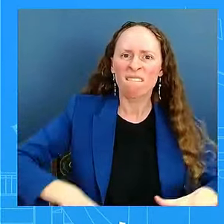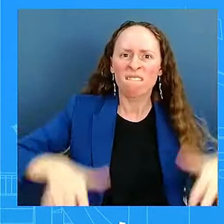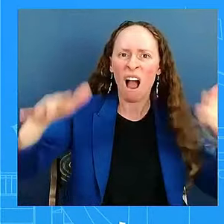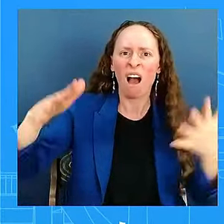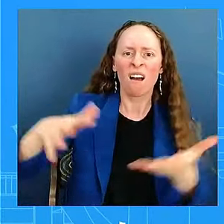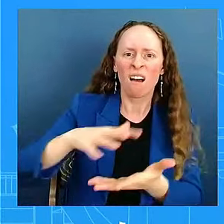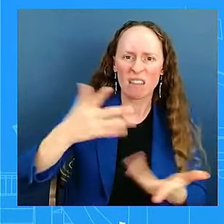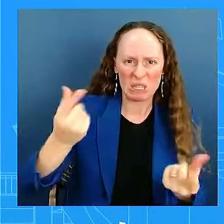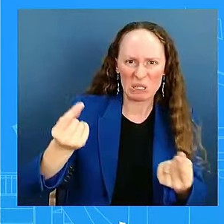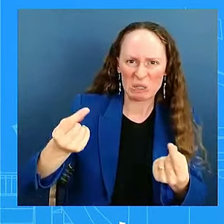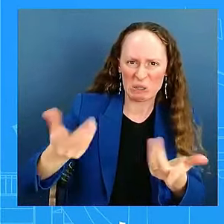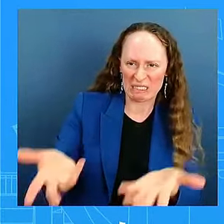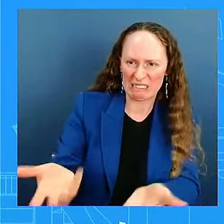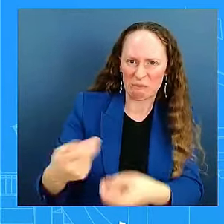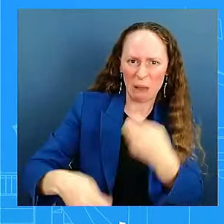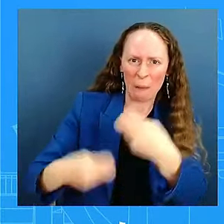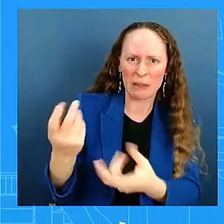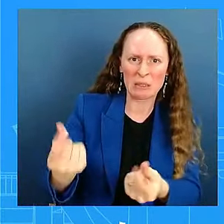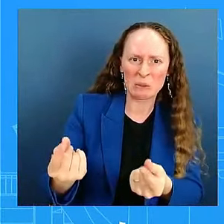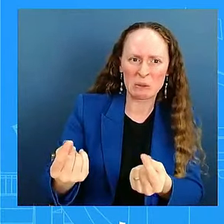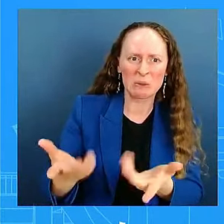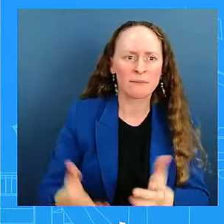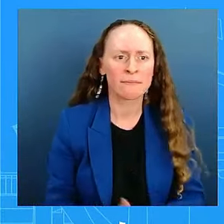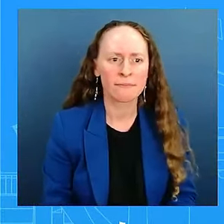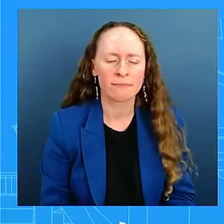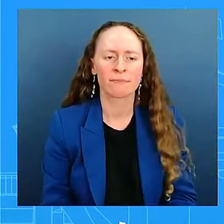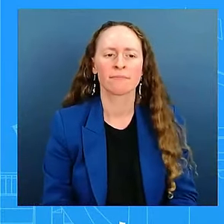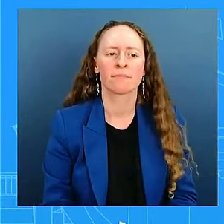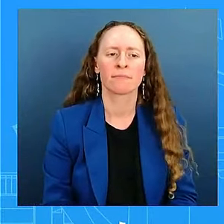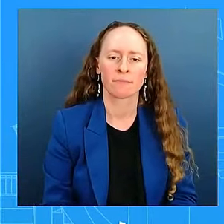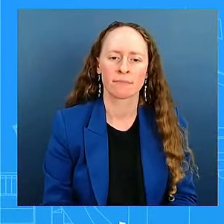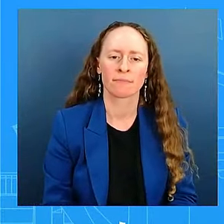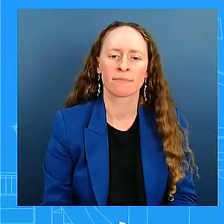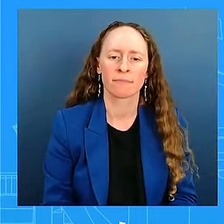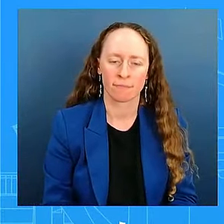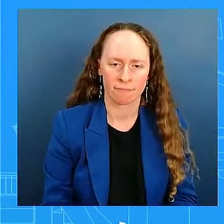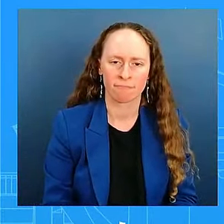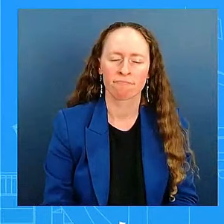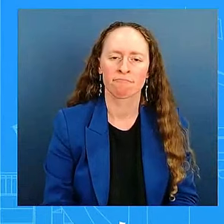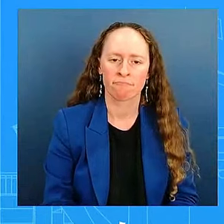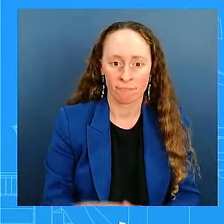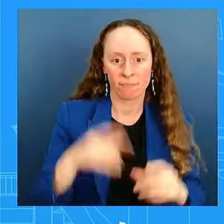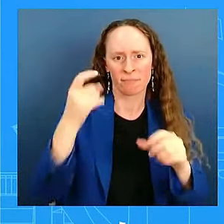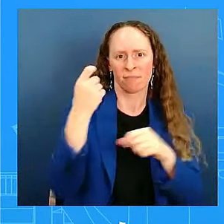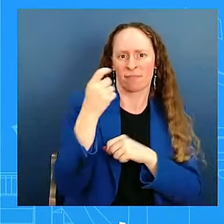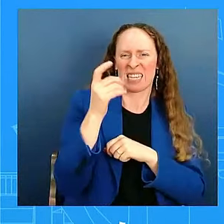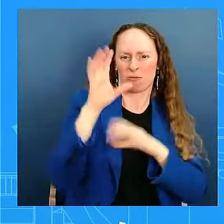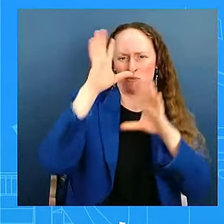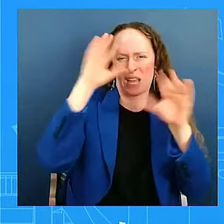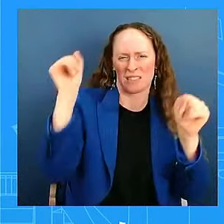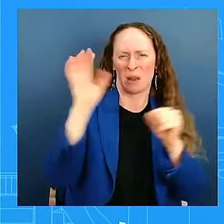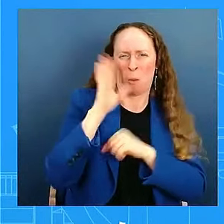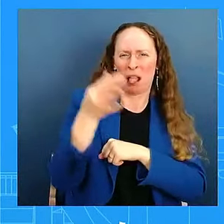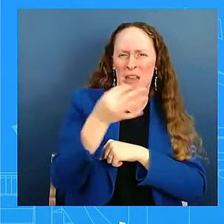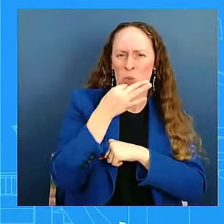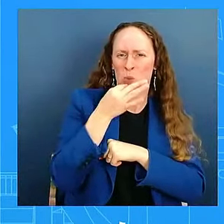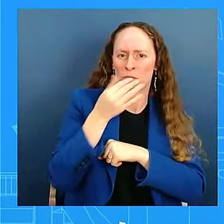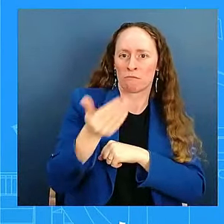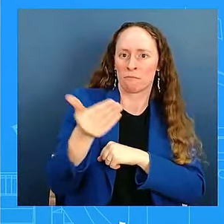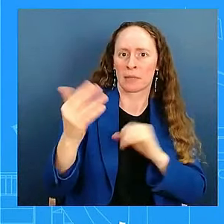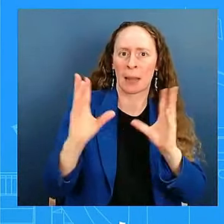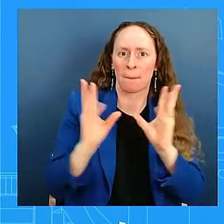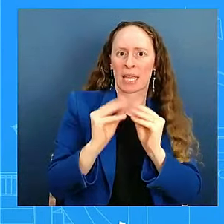President, as Corinne mentioned, is going to be briefed in an interagency effort. Secretary Granholm and other representatives of the Department of